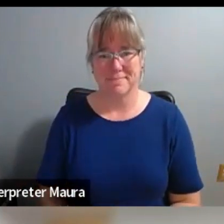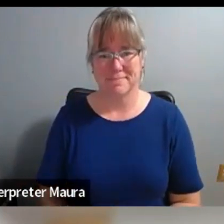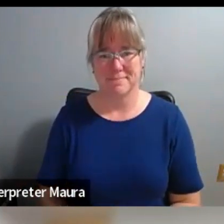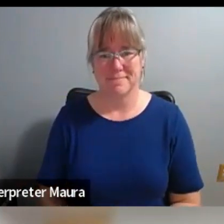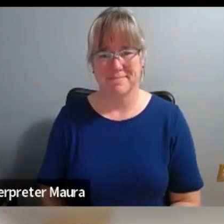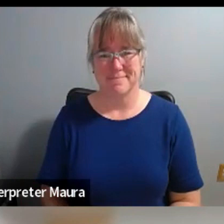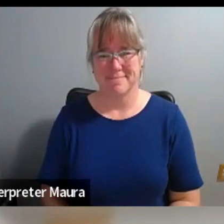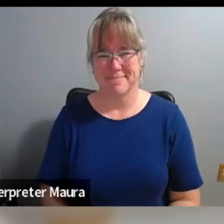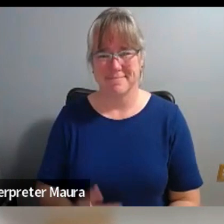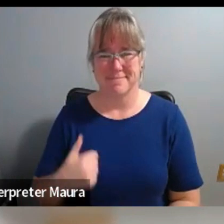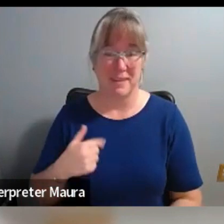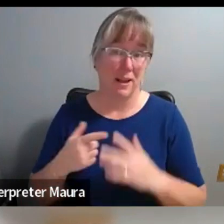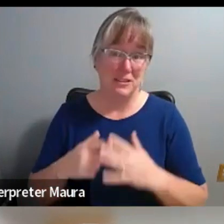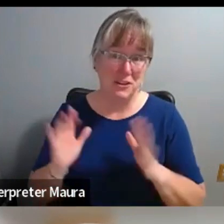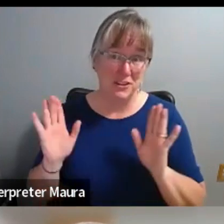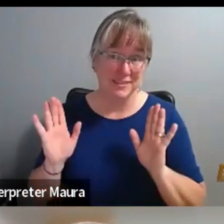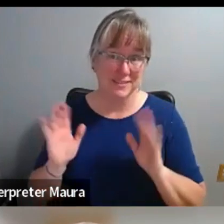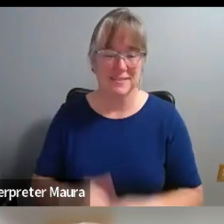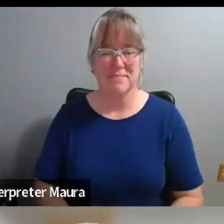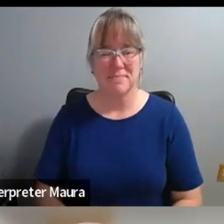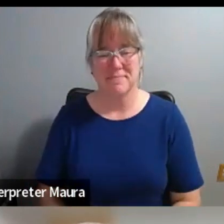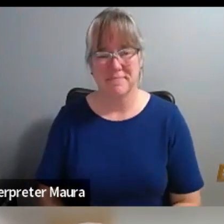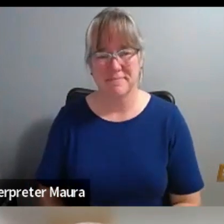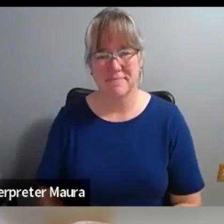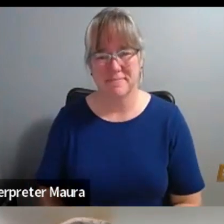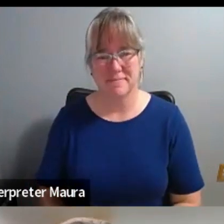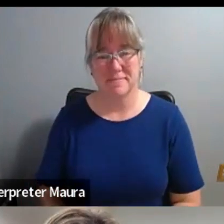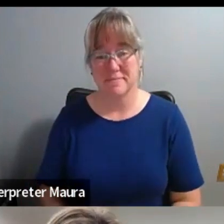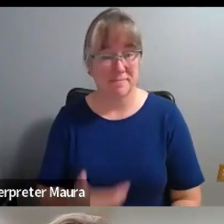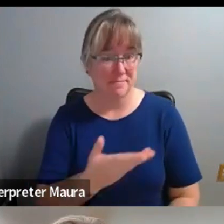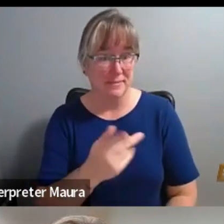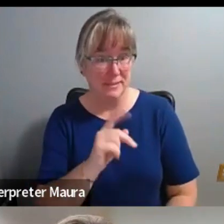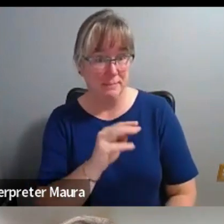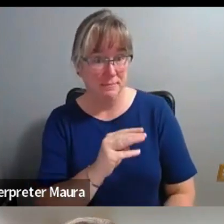You can kick us off and then Kim and Rachel. Oh, sure.